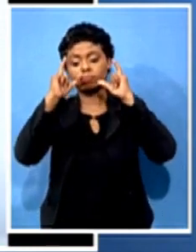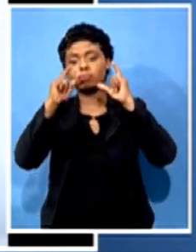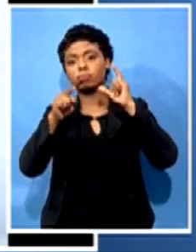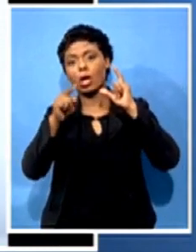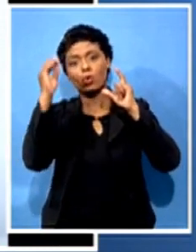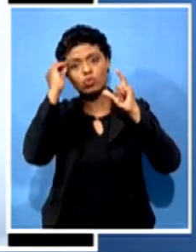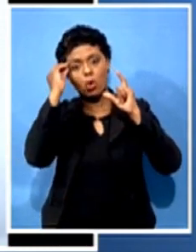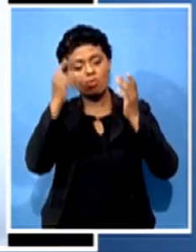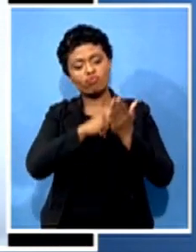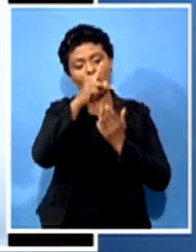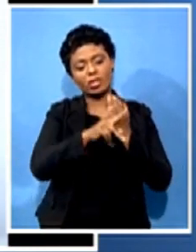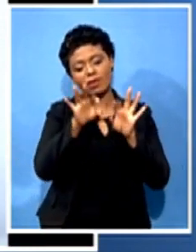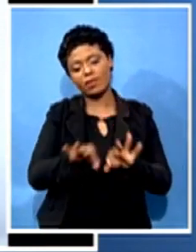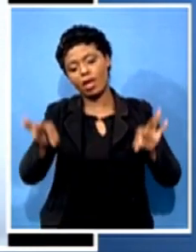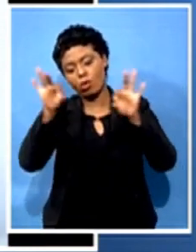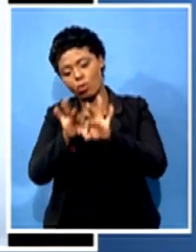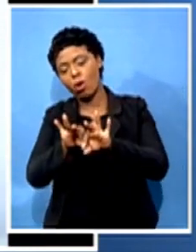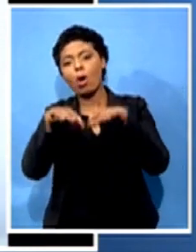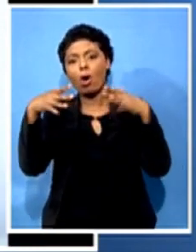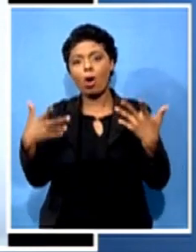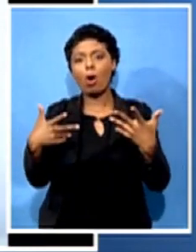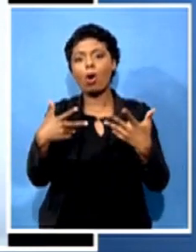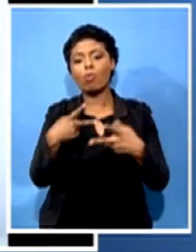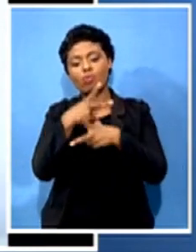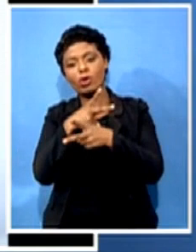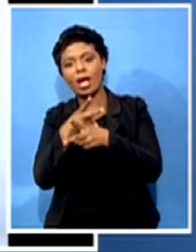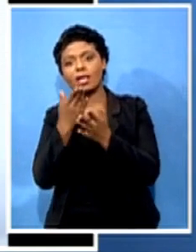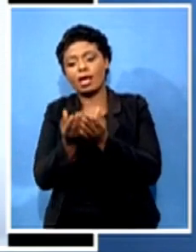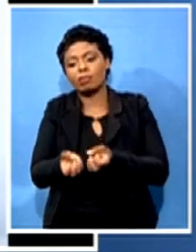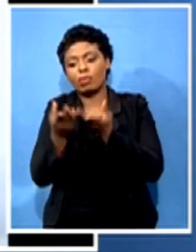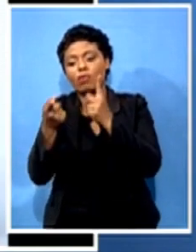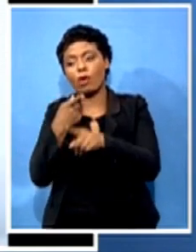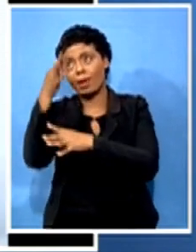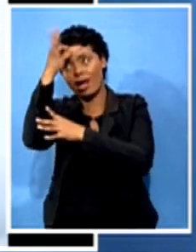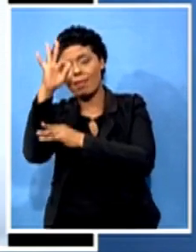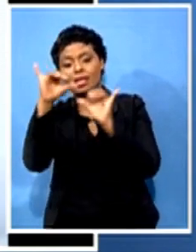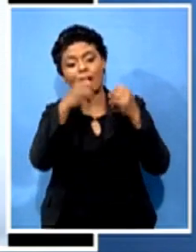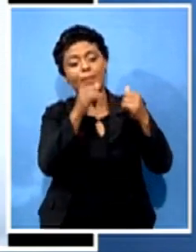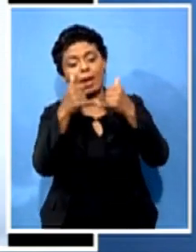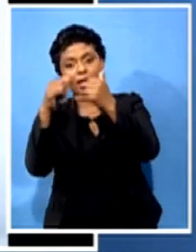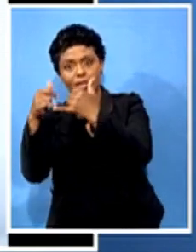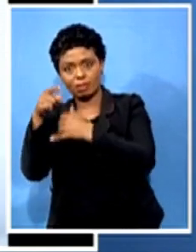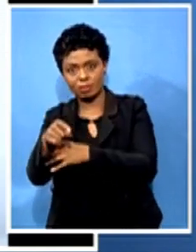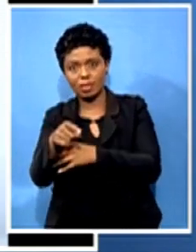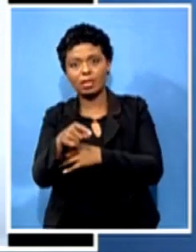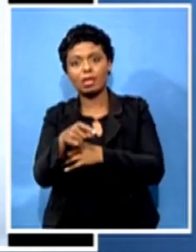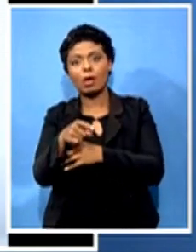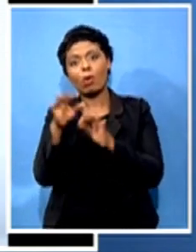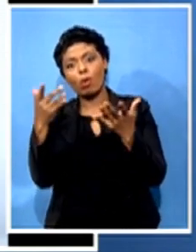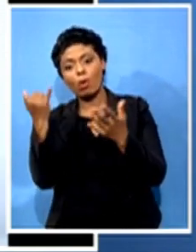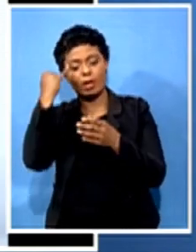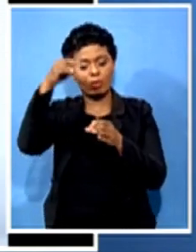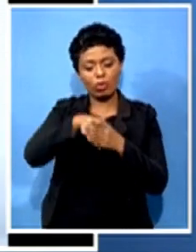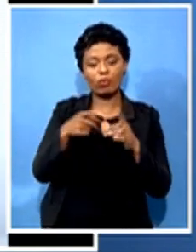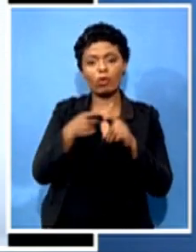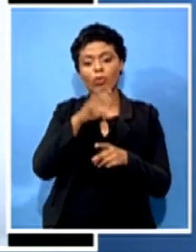product that's going to be procured by state-owned companies should contain inputs from South Africa. So these inputs could be in the form